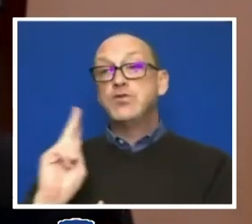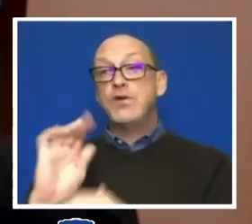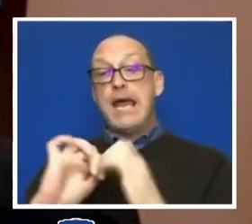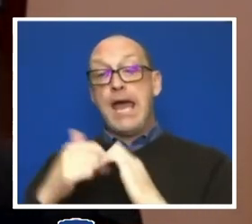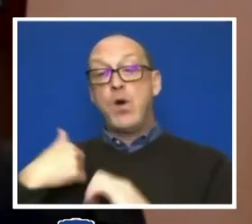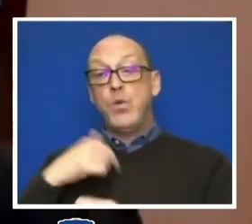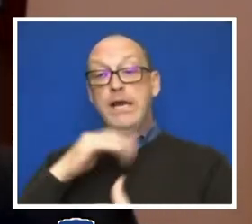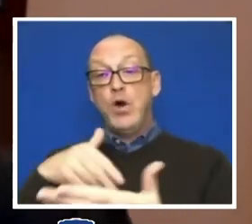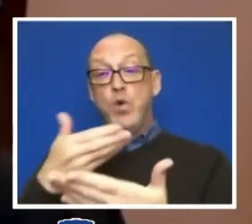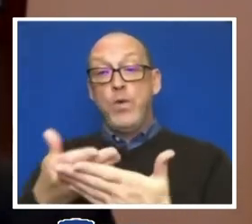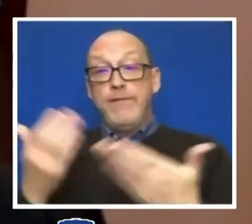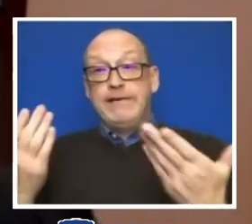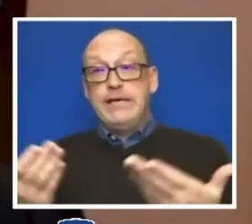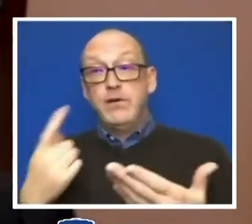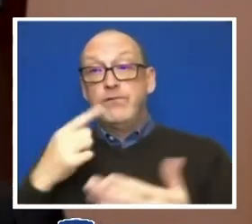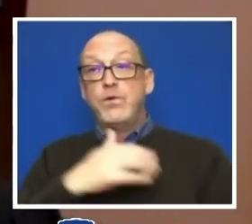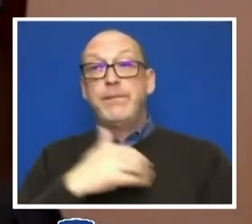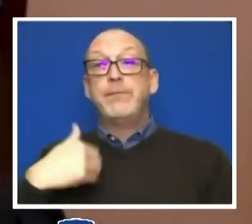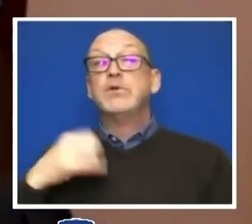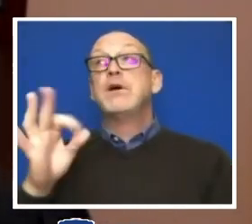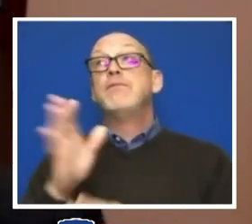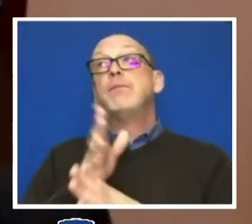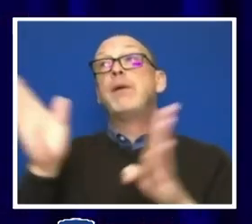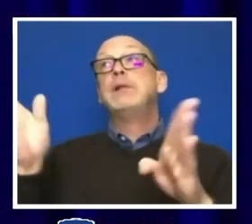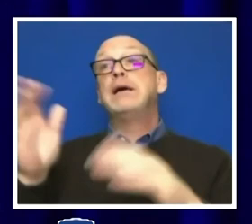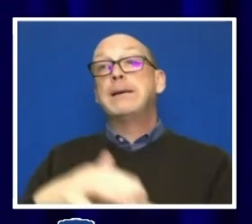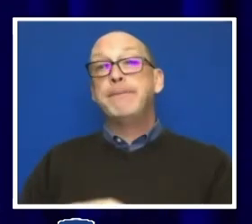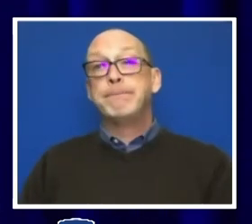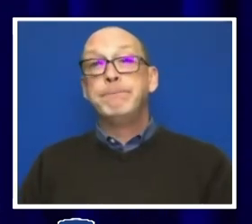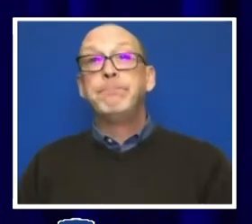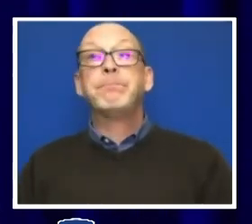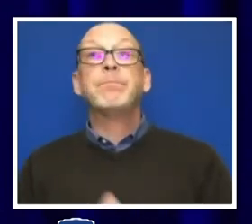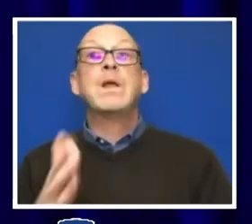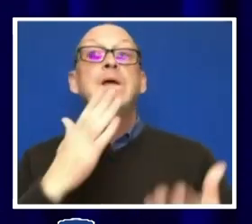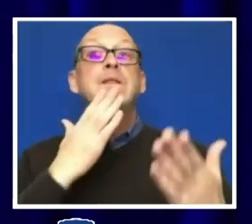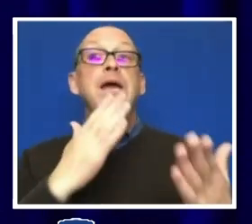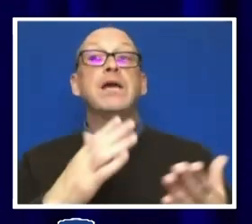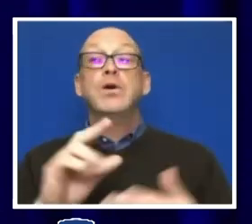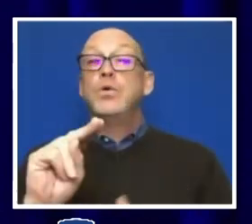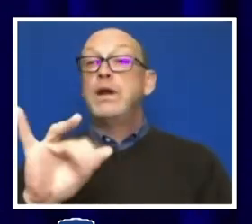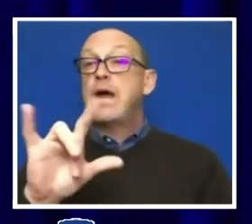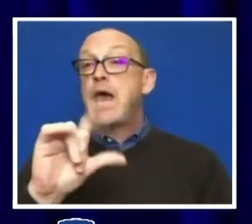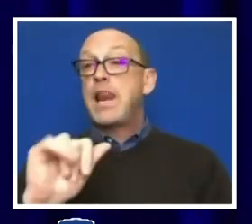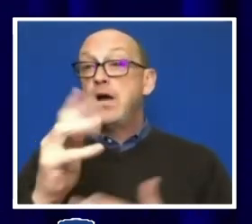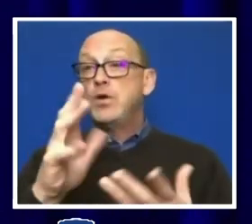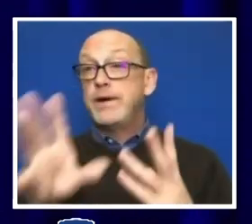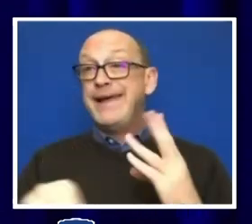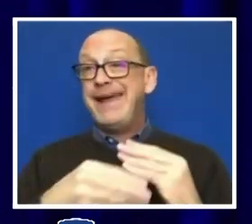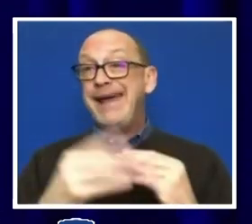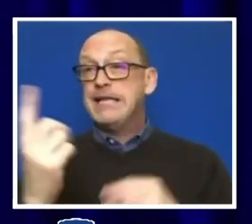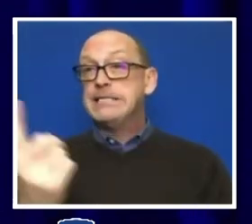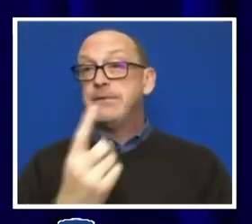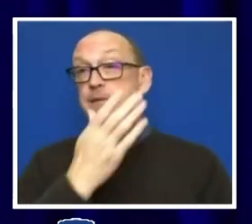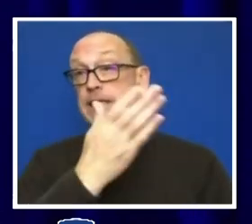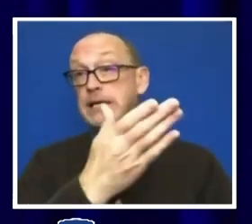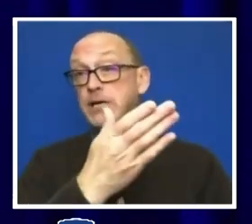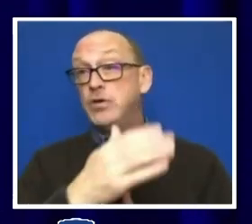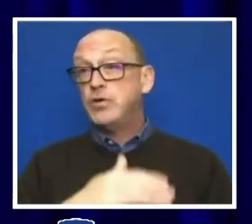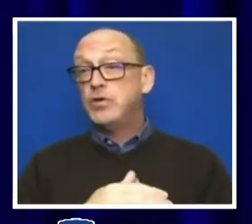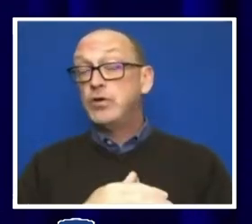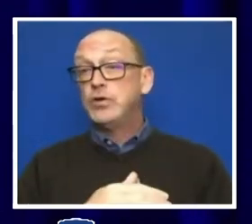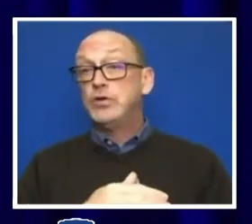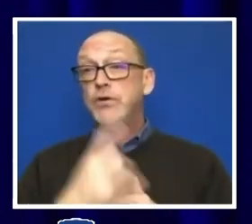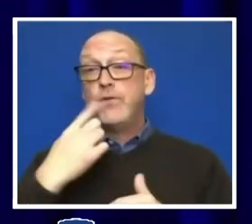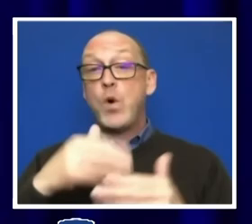for members of the public. Thank you. Nyla, did you want to add anything there in terms of next steps?